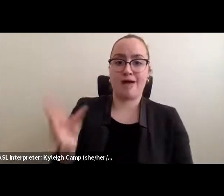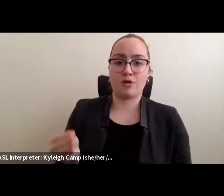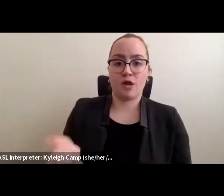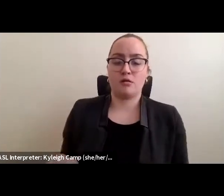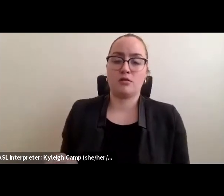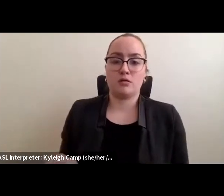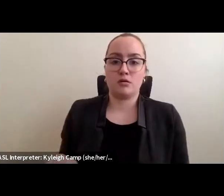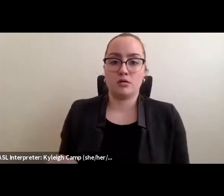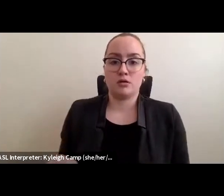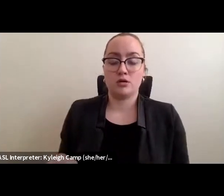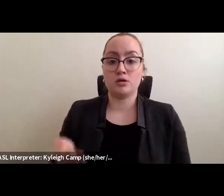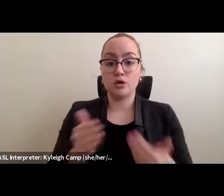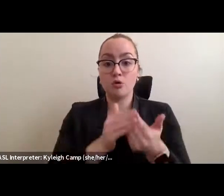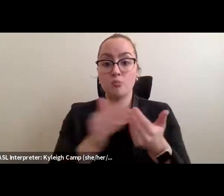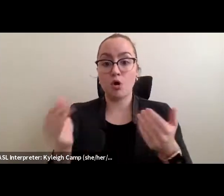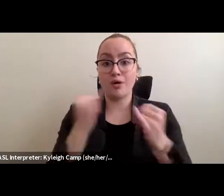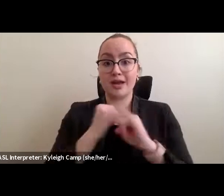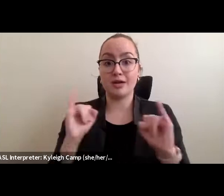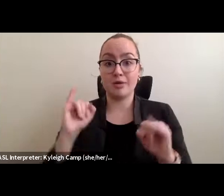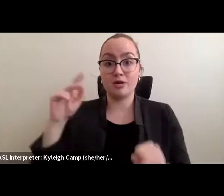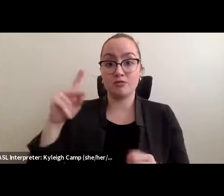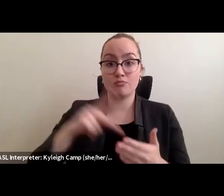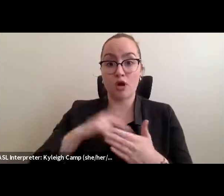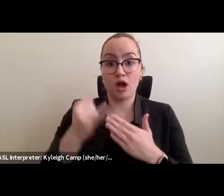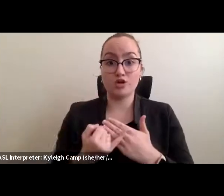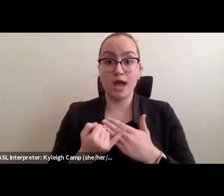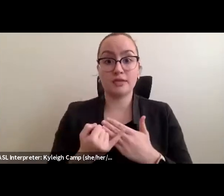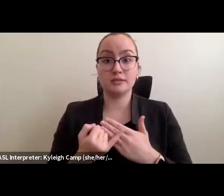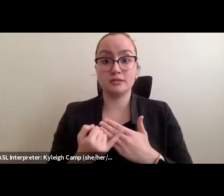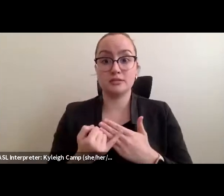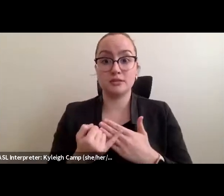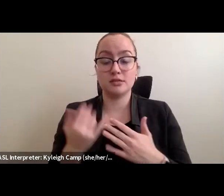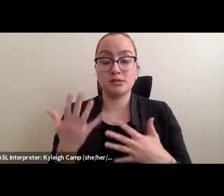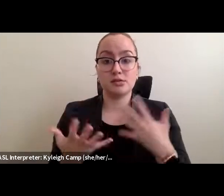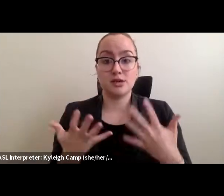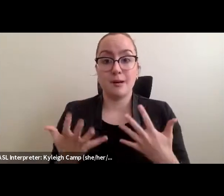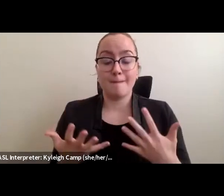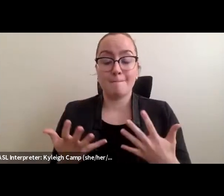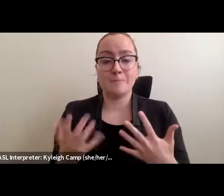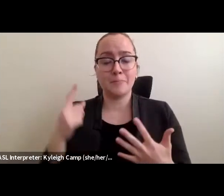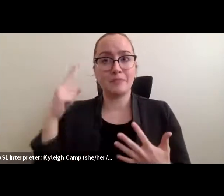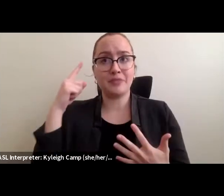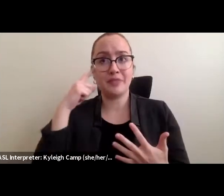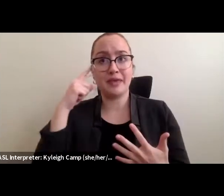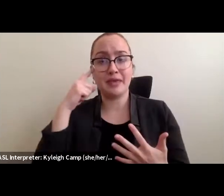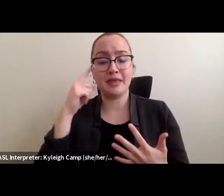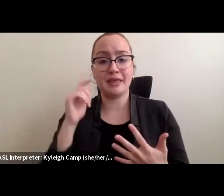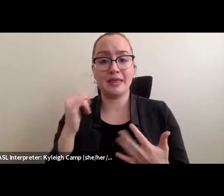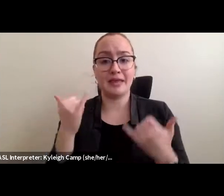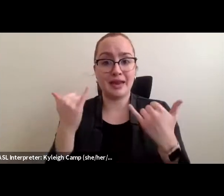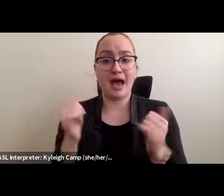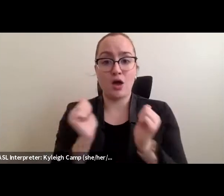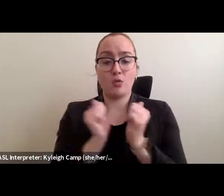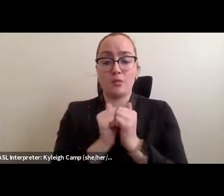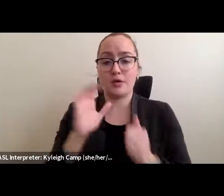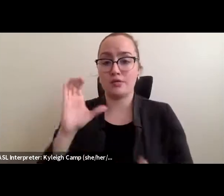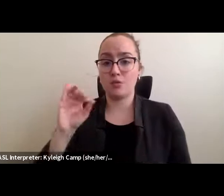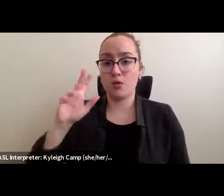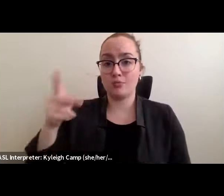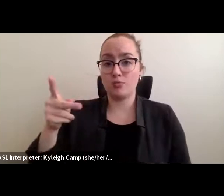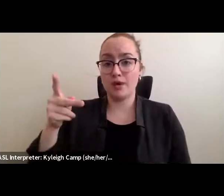project was never really achieved. I think that now with sort of corporate globalization,